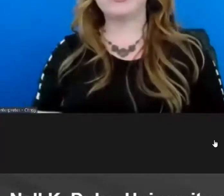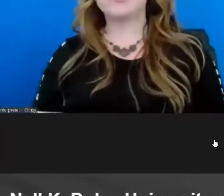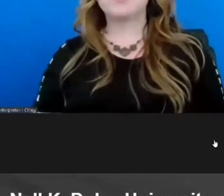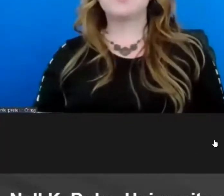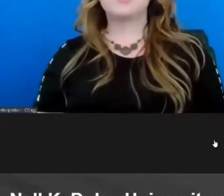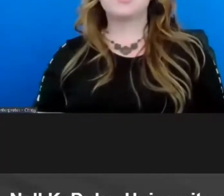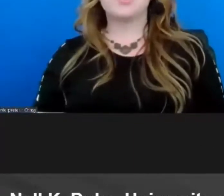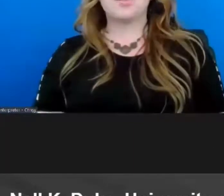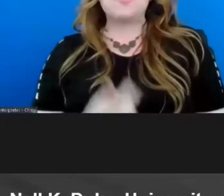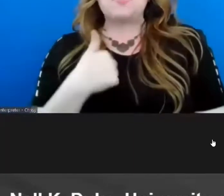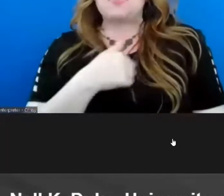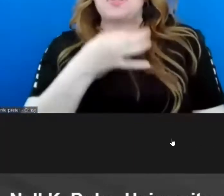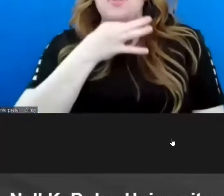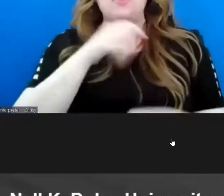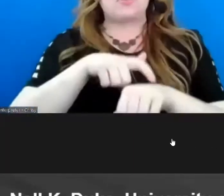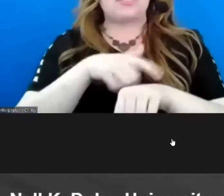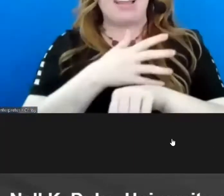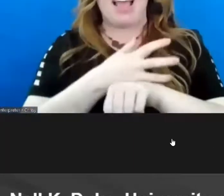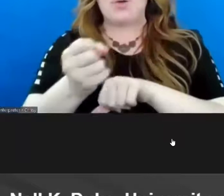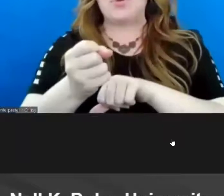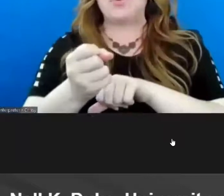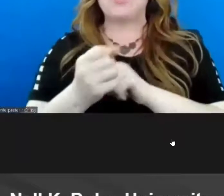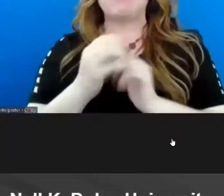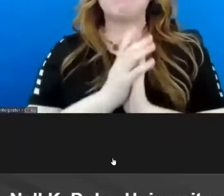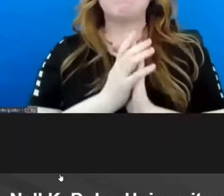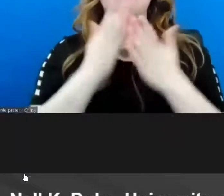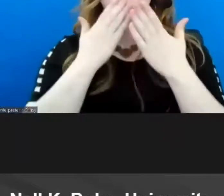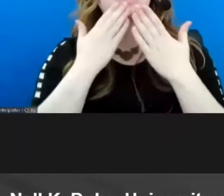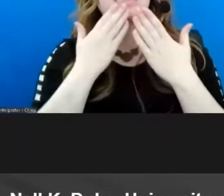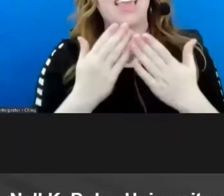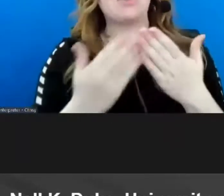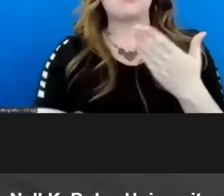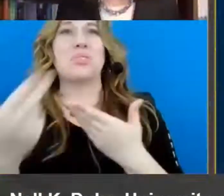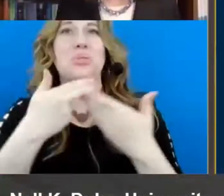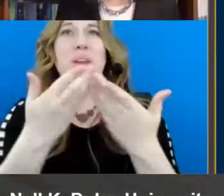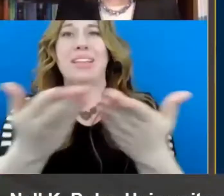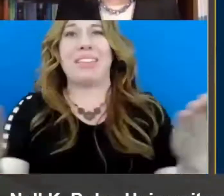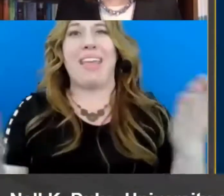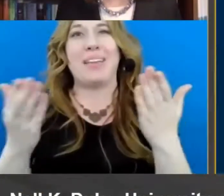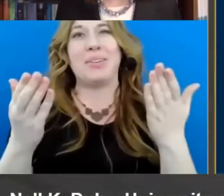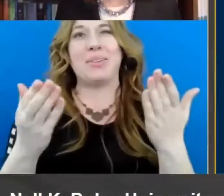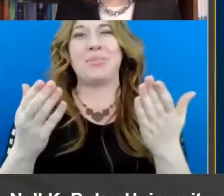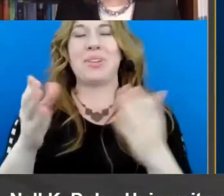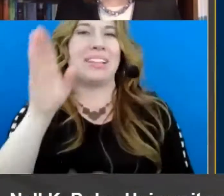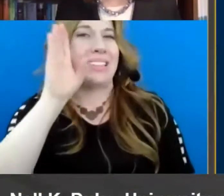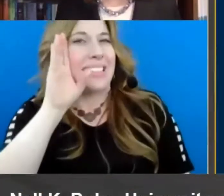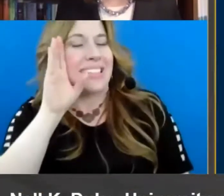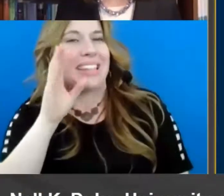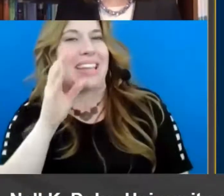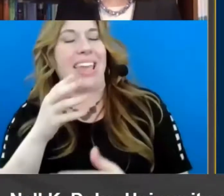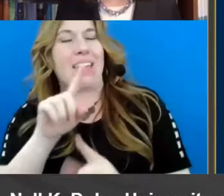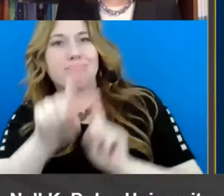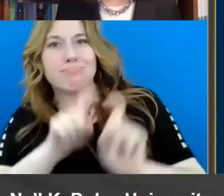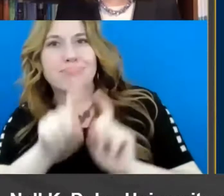we are just about out of time um you again for joining us tonight listening in and sharing your questions